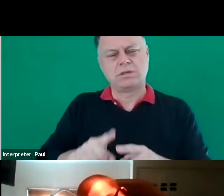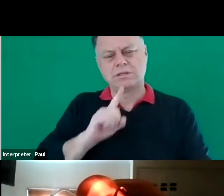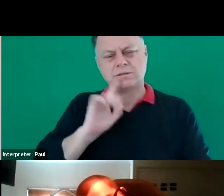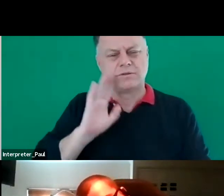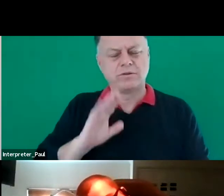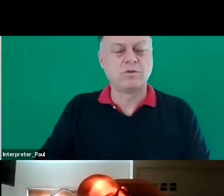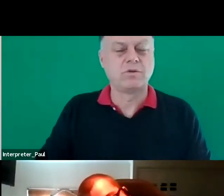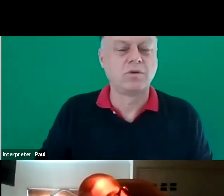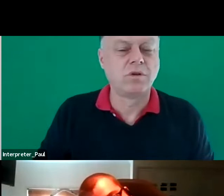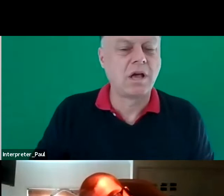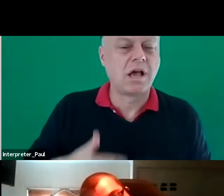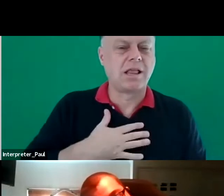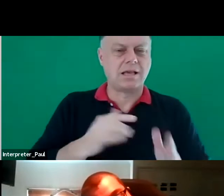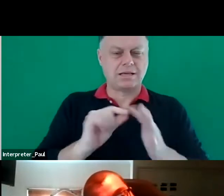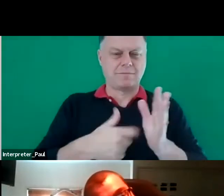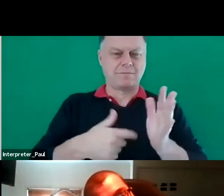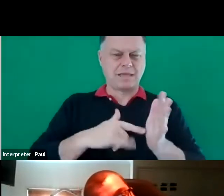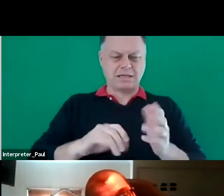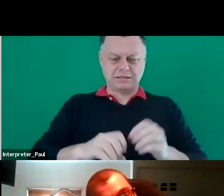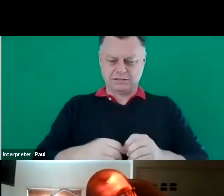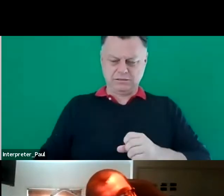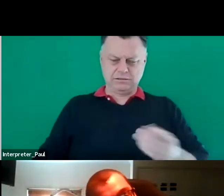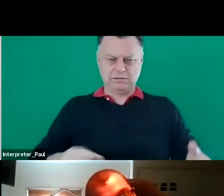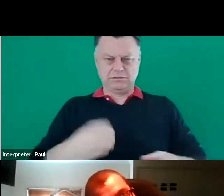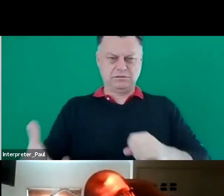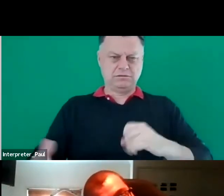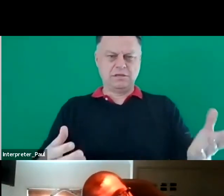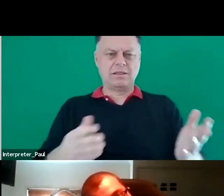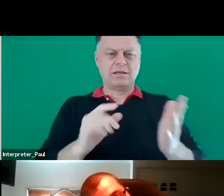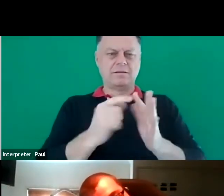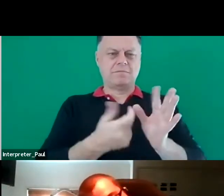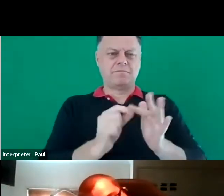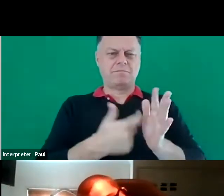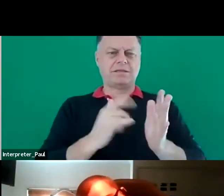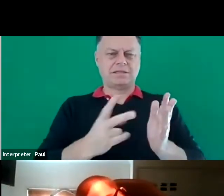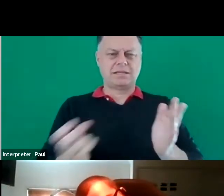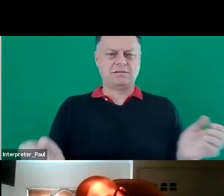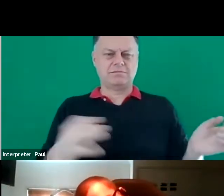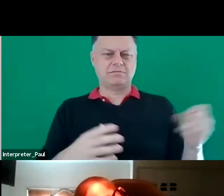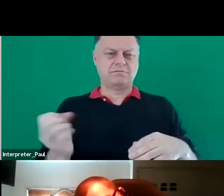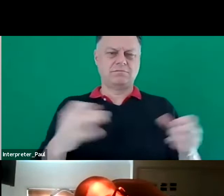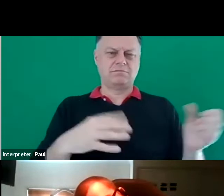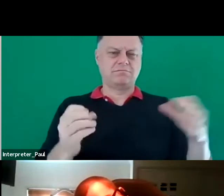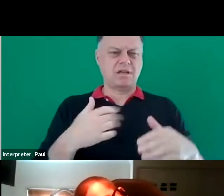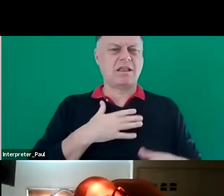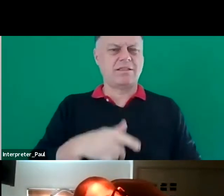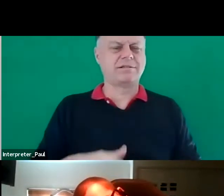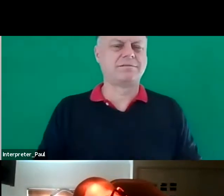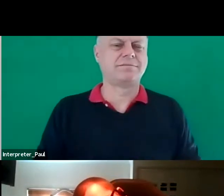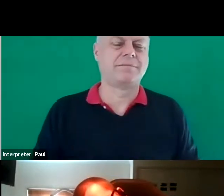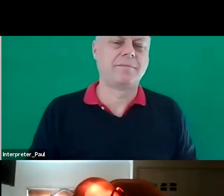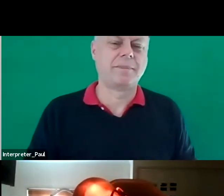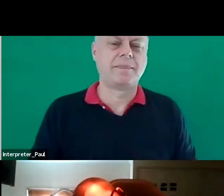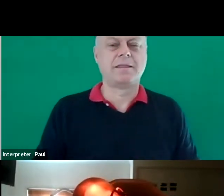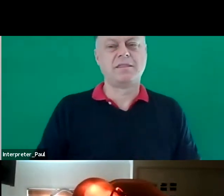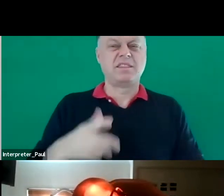parts and manufacturing parts in it. And that's what it does. That offered me all